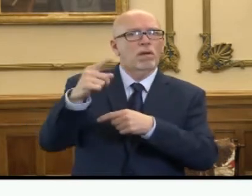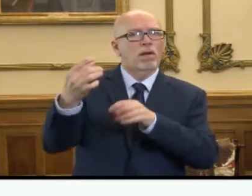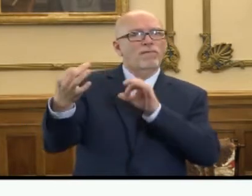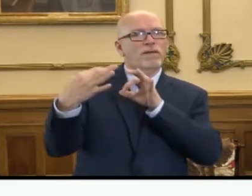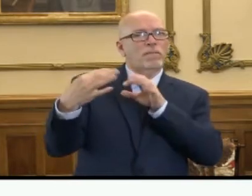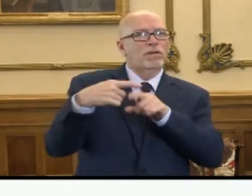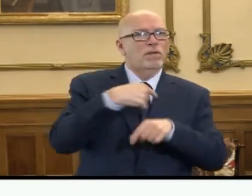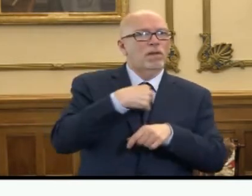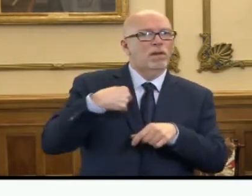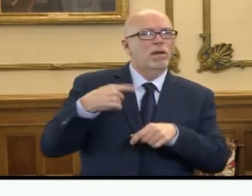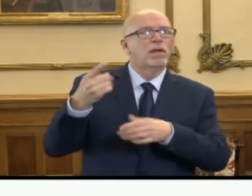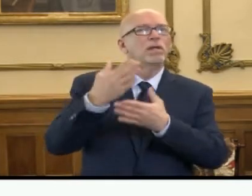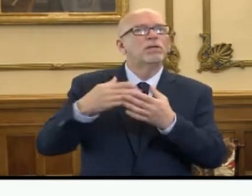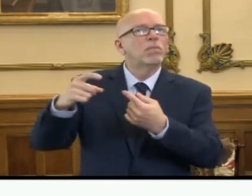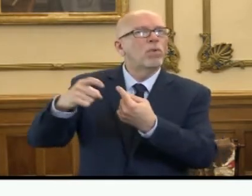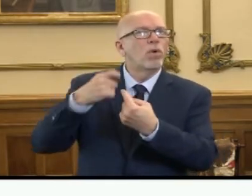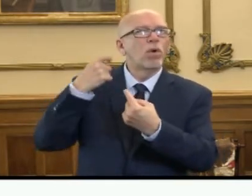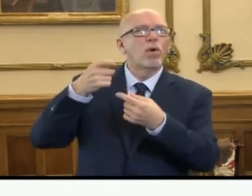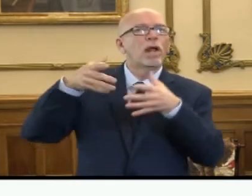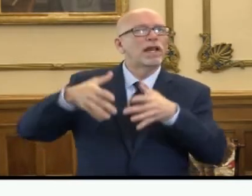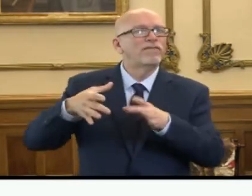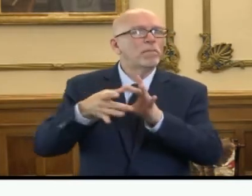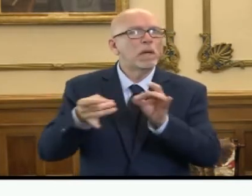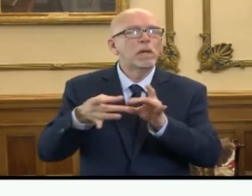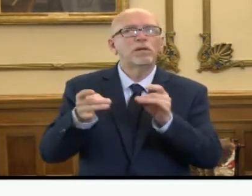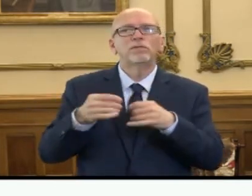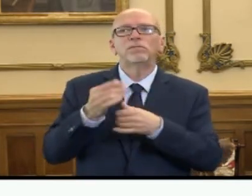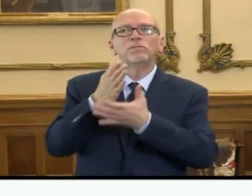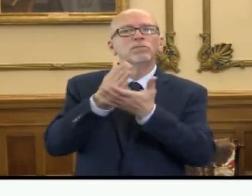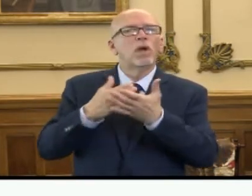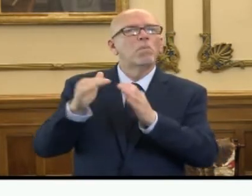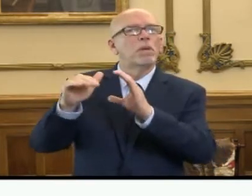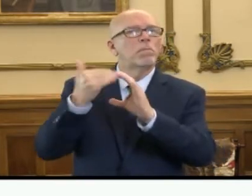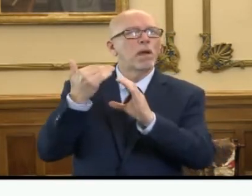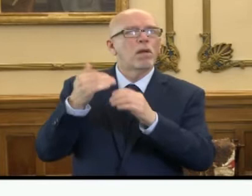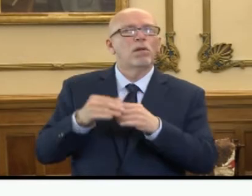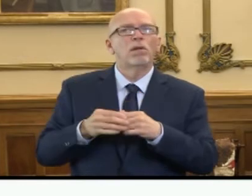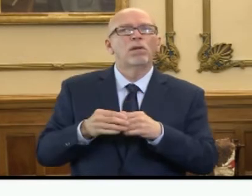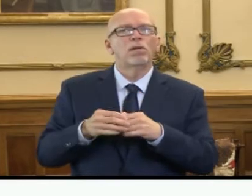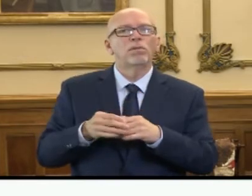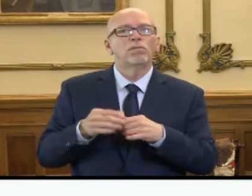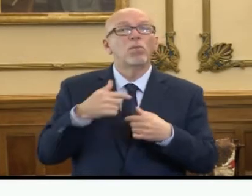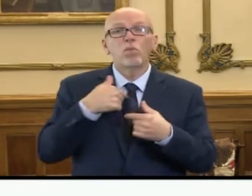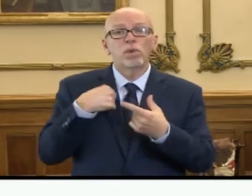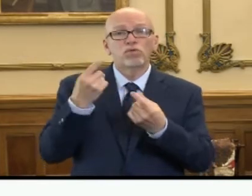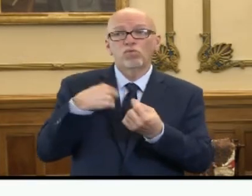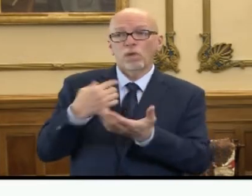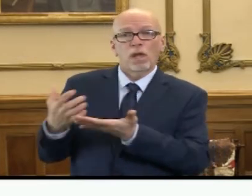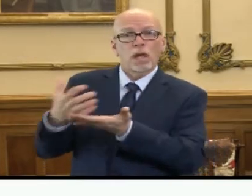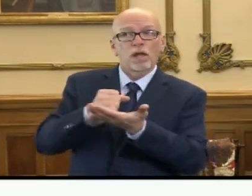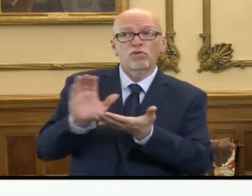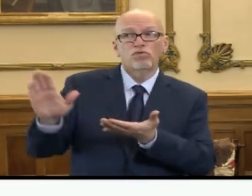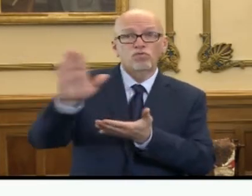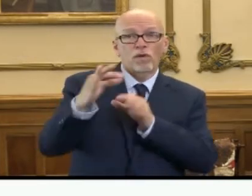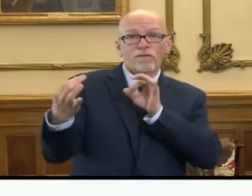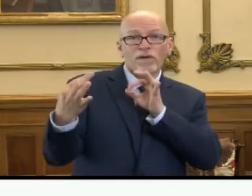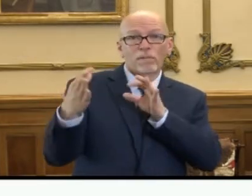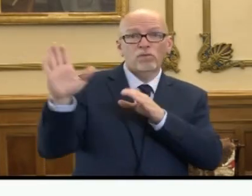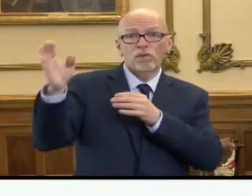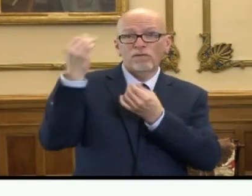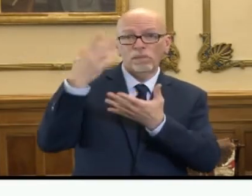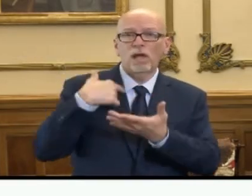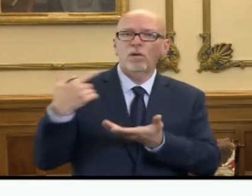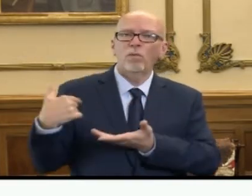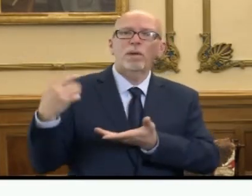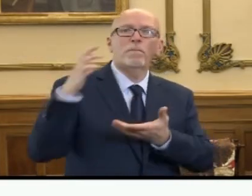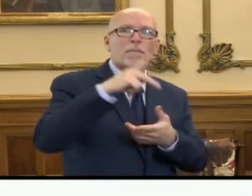some of them leaving phone calls, leaving messages, some sending emails. What we do with that information is we take it back to our